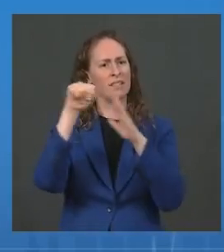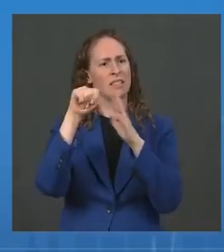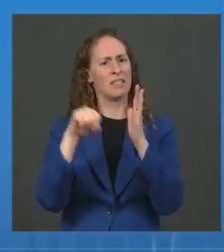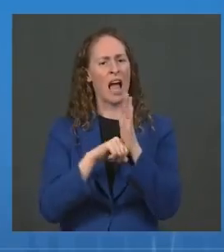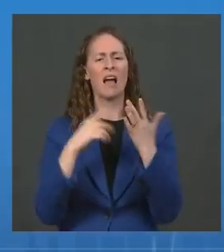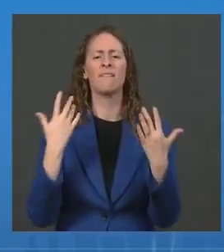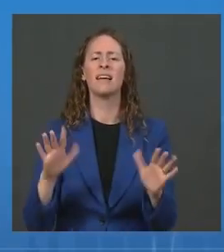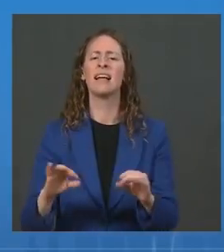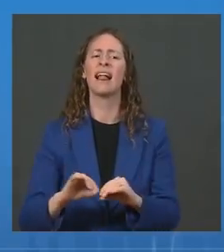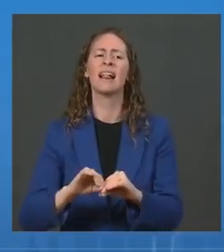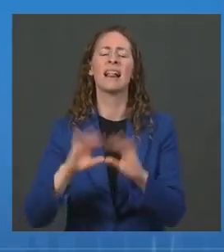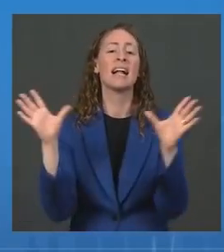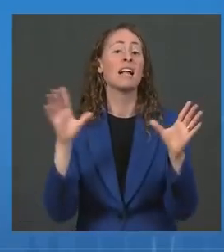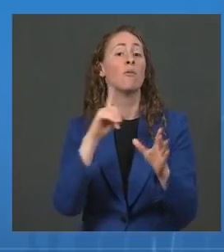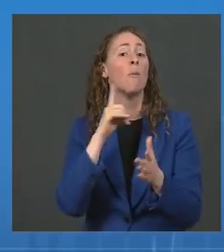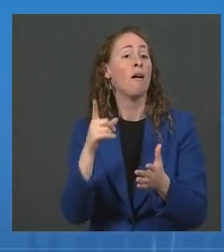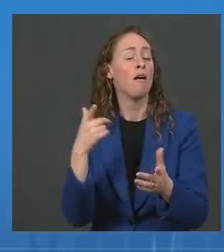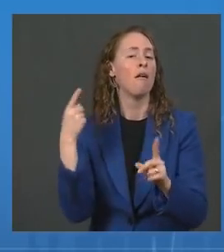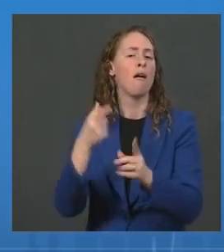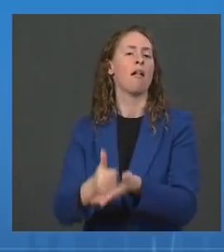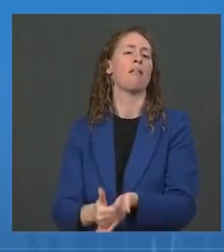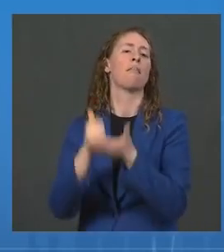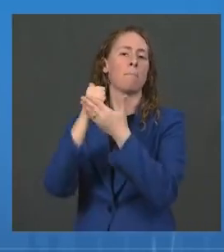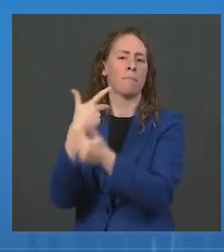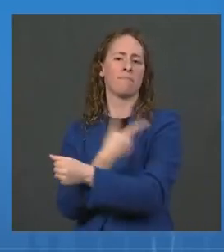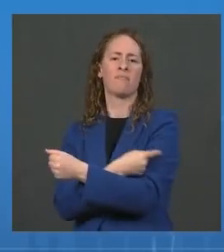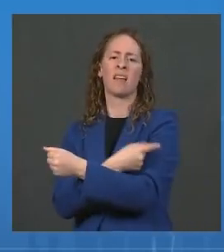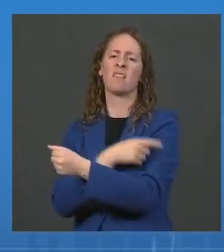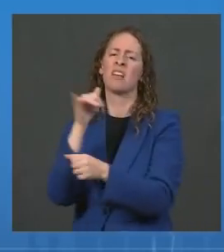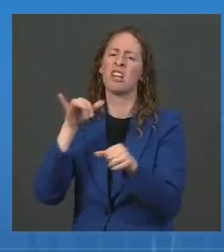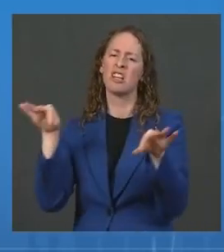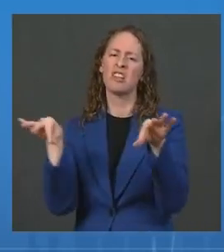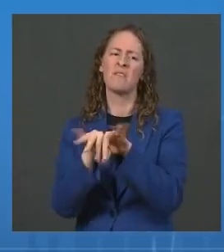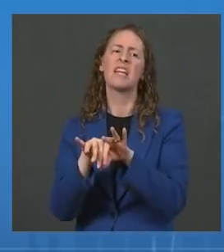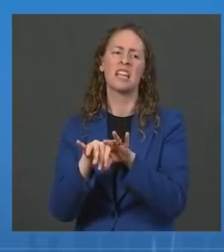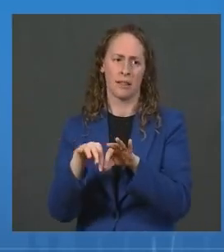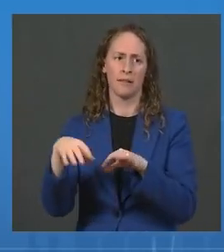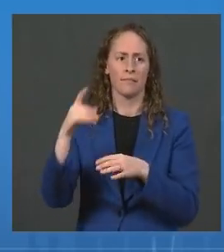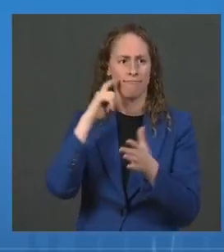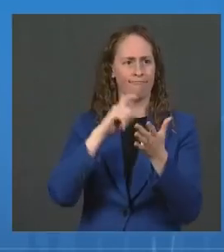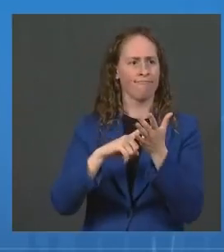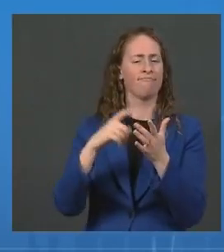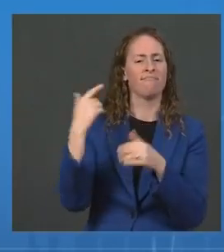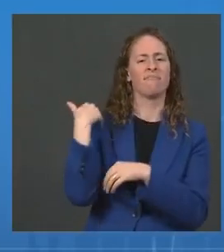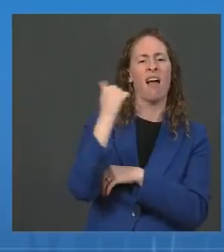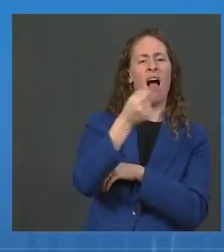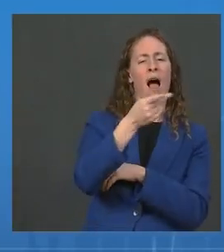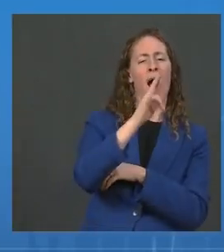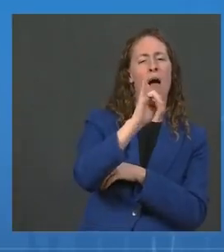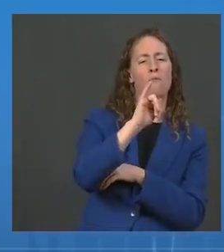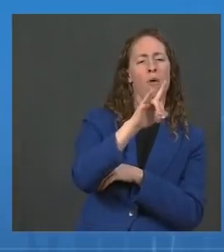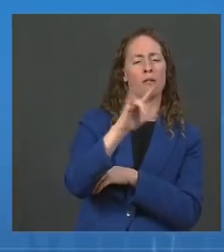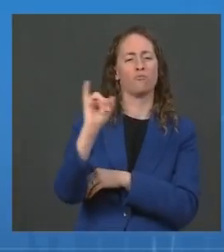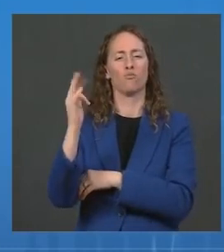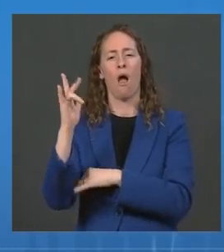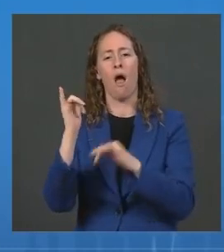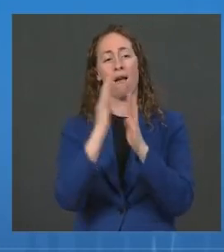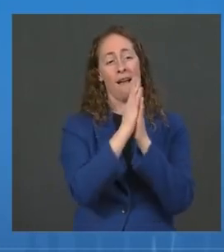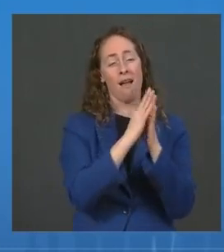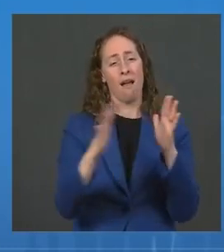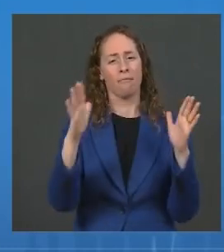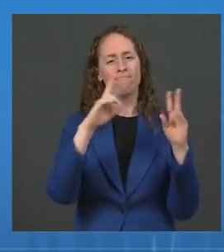study, over 600,000 COVID-19 cases from April through mid-July were evaluated and linked to vaccination status.